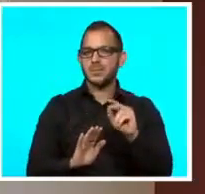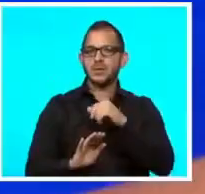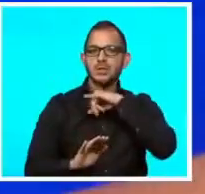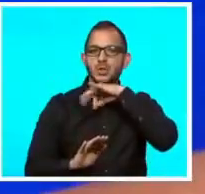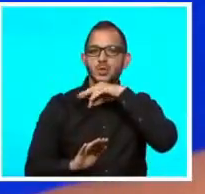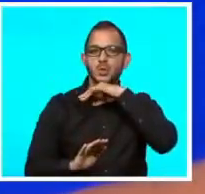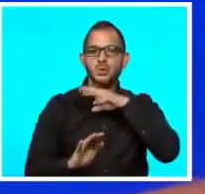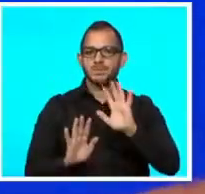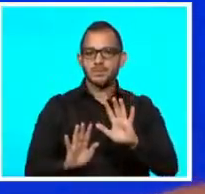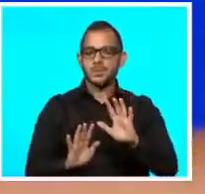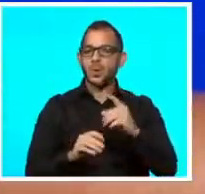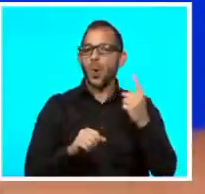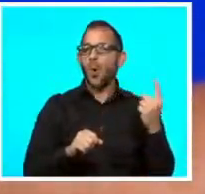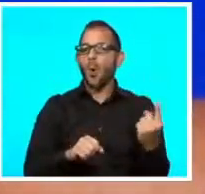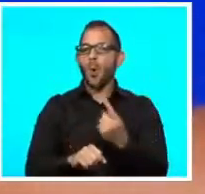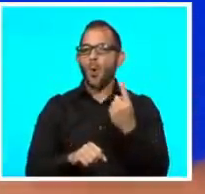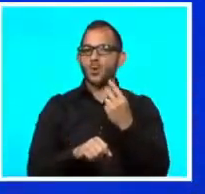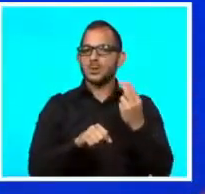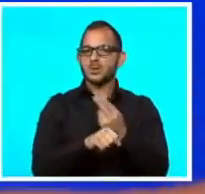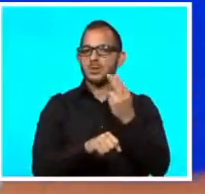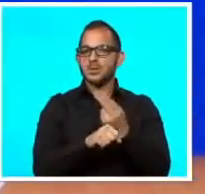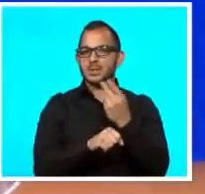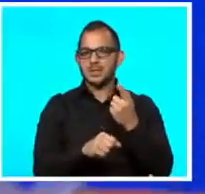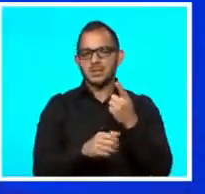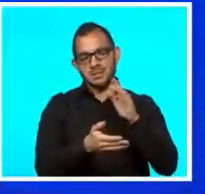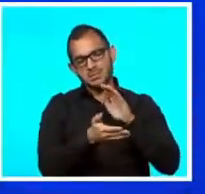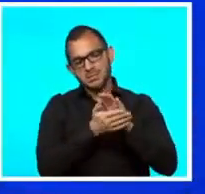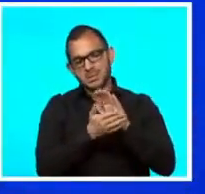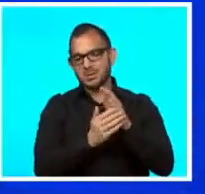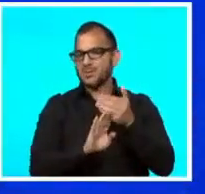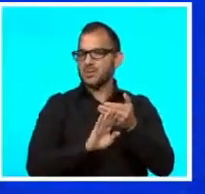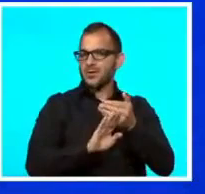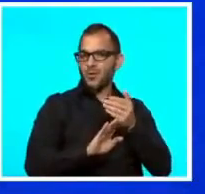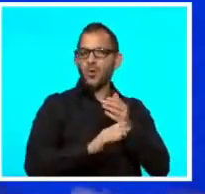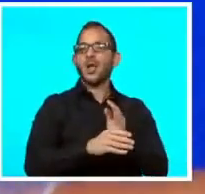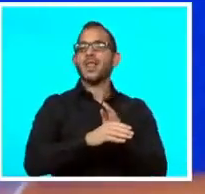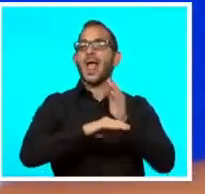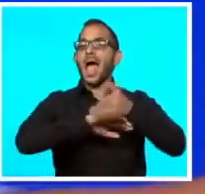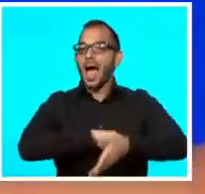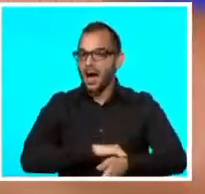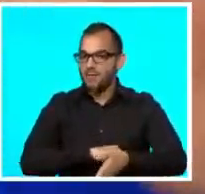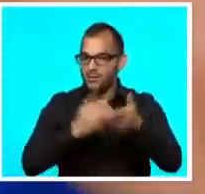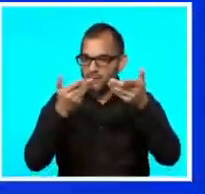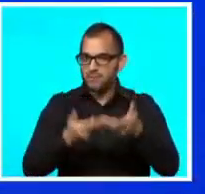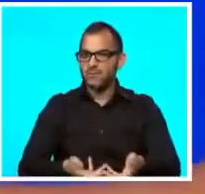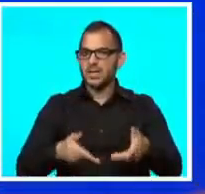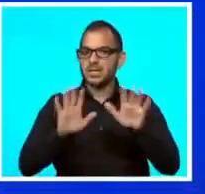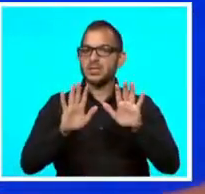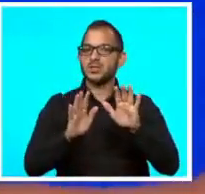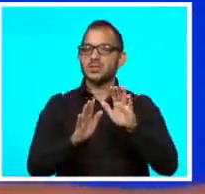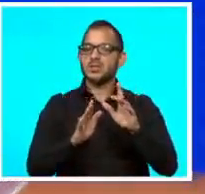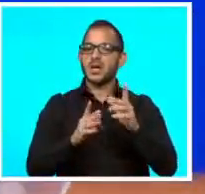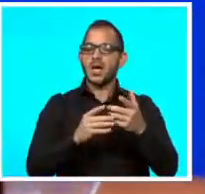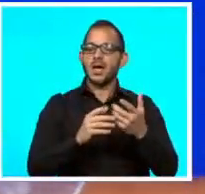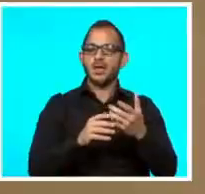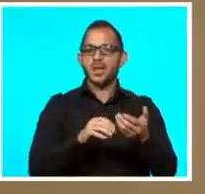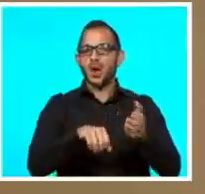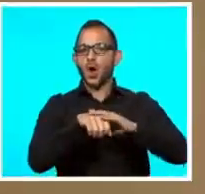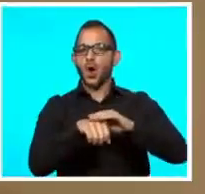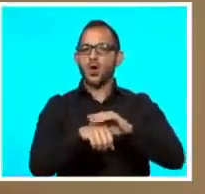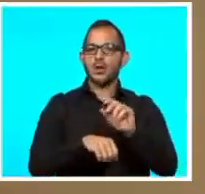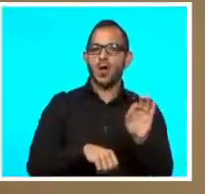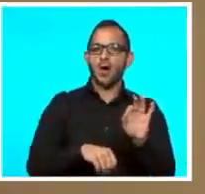contaminated. You should always perform basic hand hygiene before and after touching the face of the mask, as well as putting it on and off.